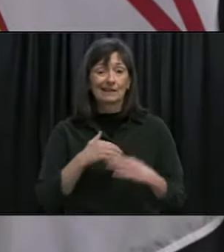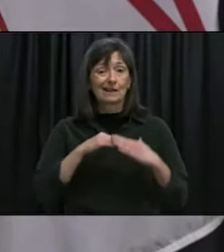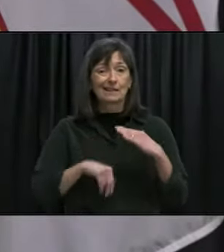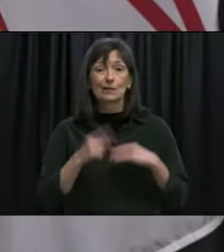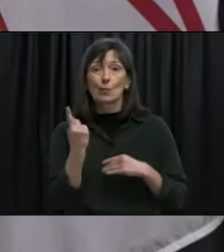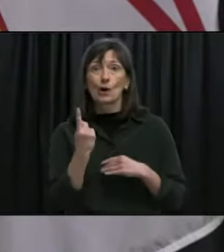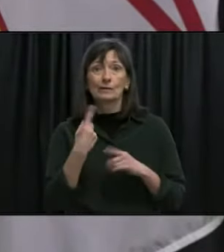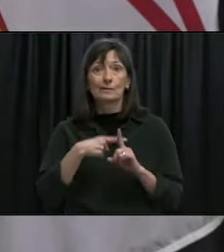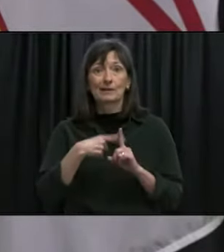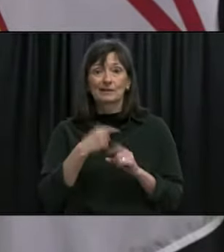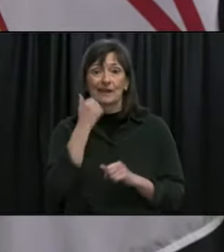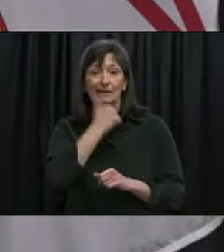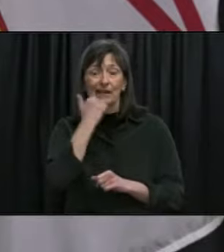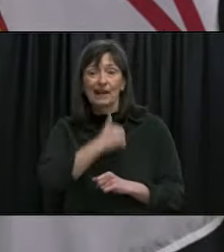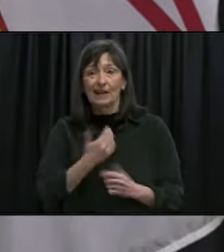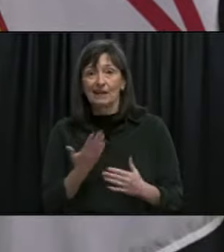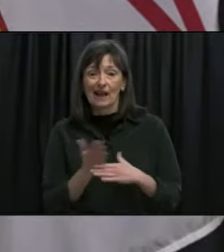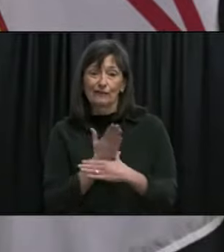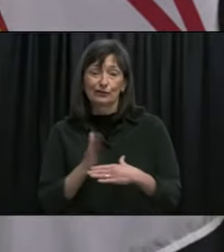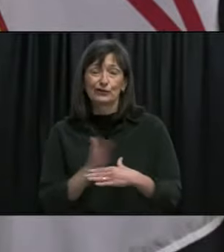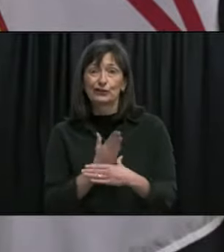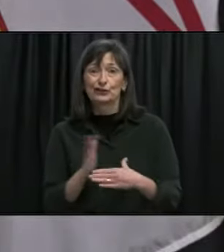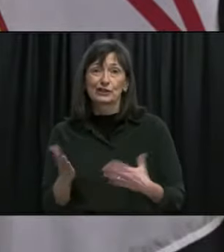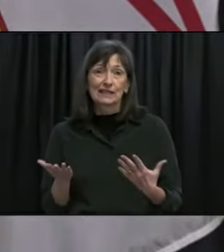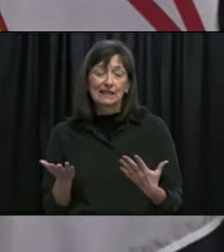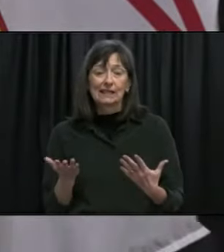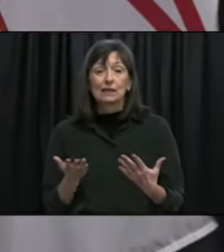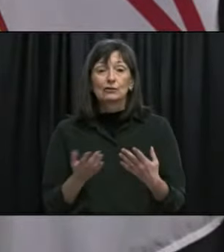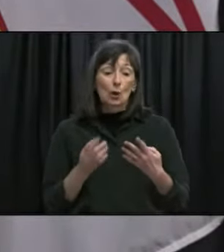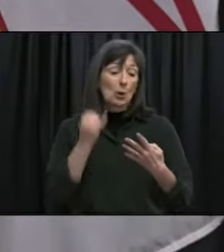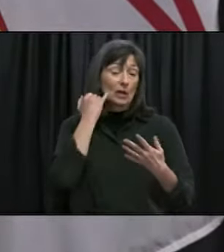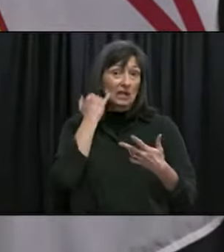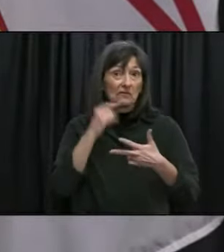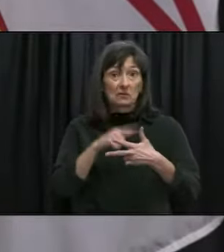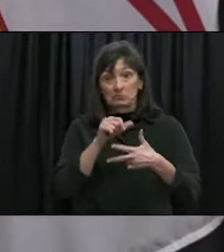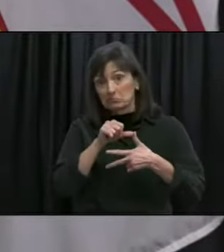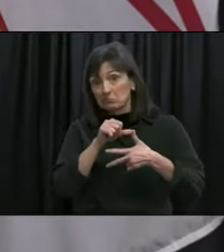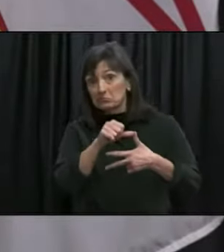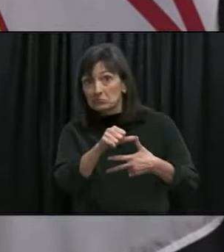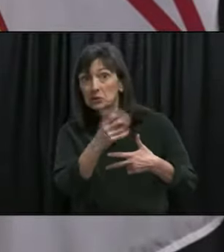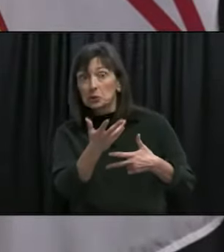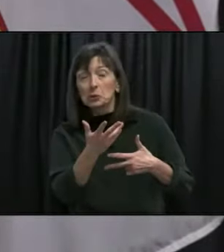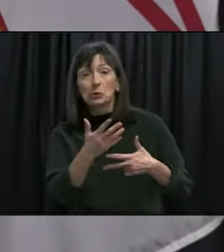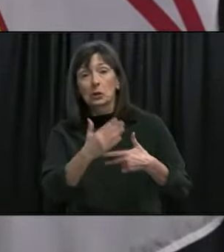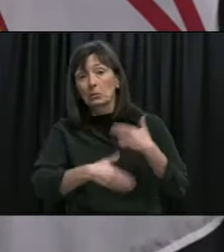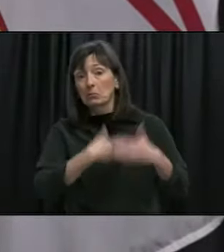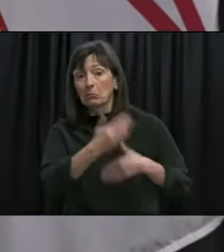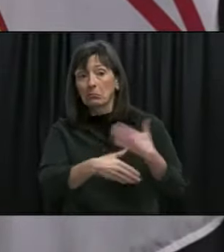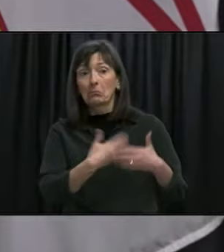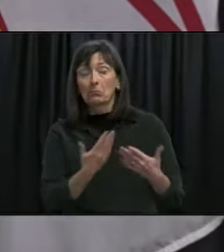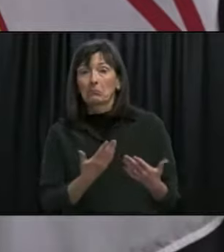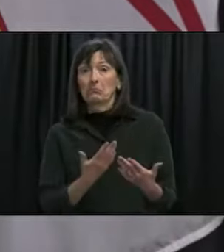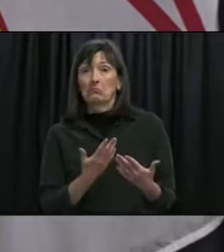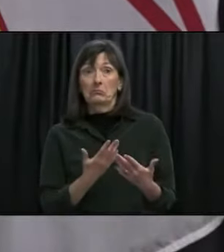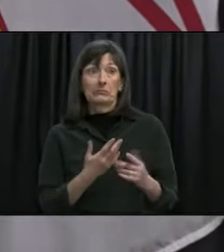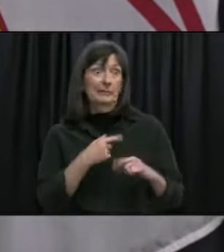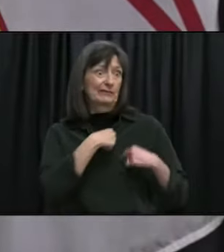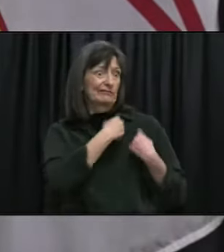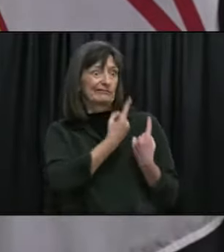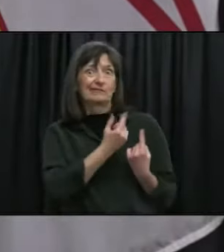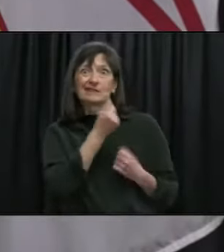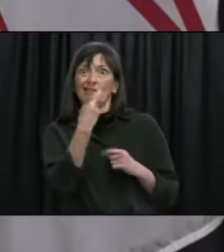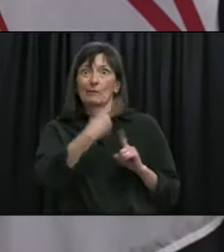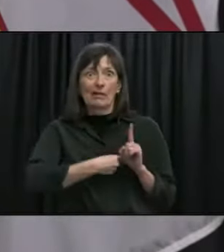per day so there was one scenario in which that would just continue and as it had continue for months